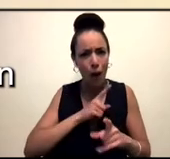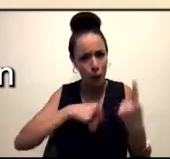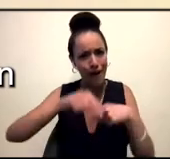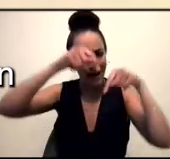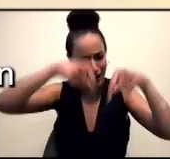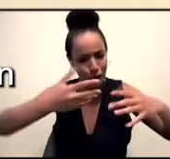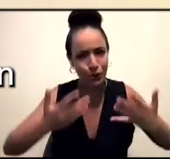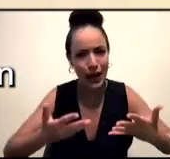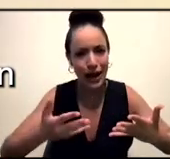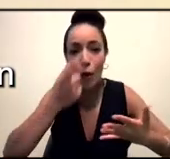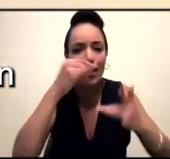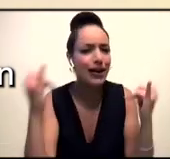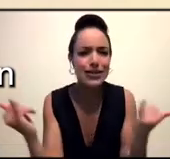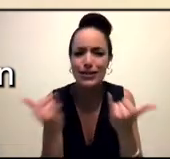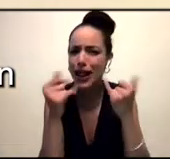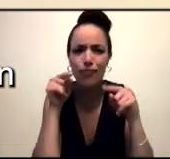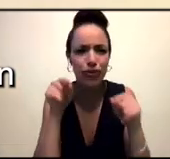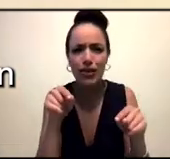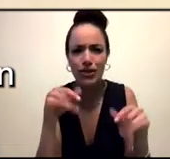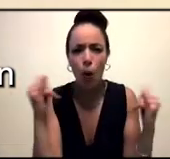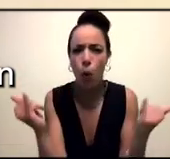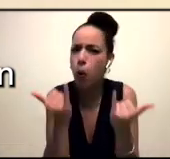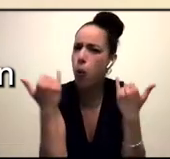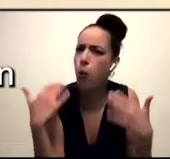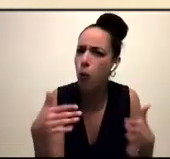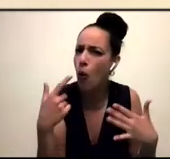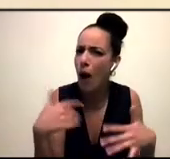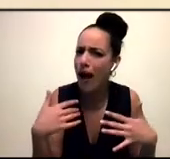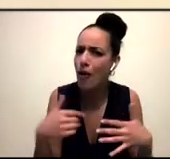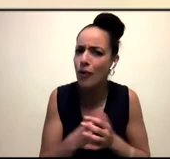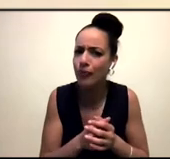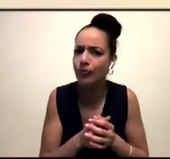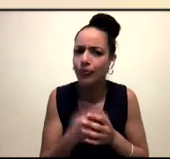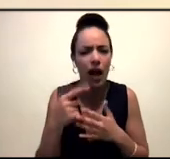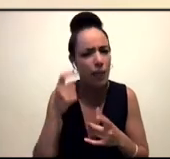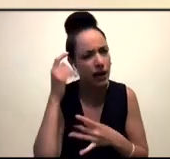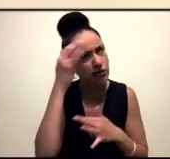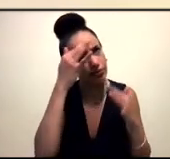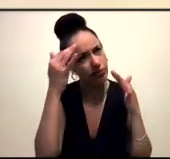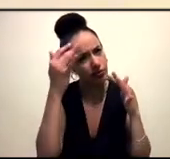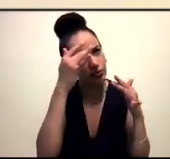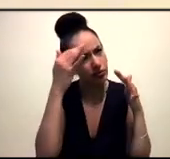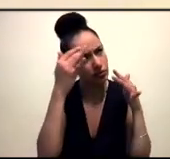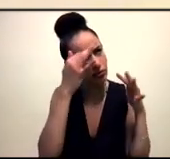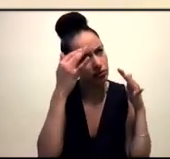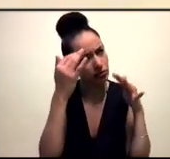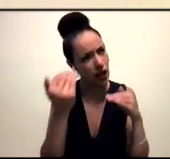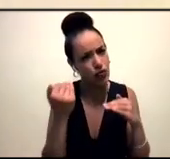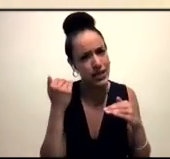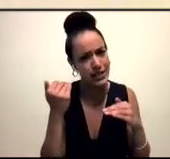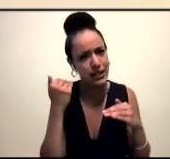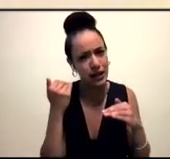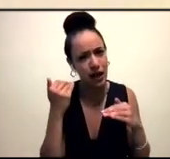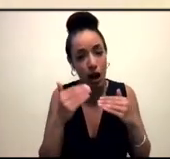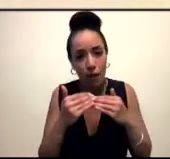that we can celebrate. And that's also, and I, and I've been thinking about this a lot recently, and, and more and more, think, as we move into Pride